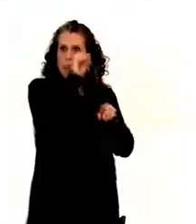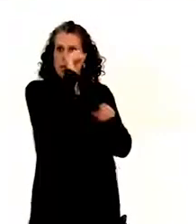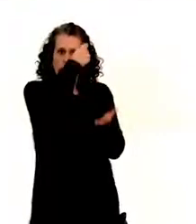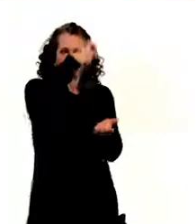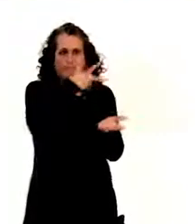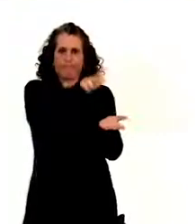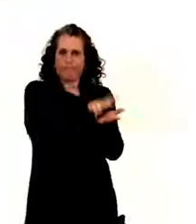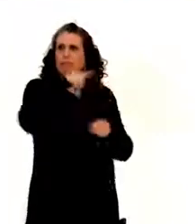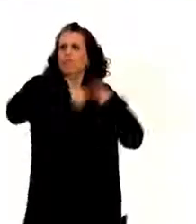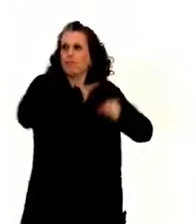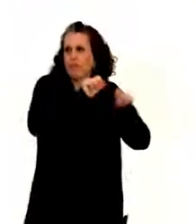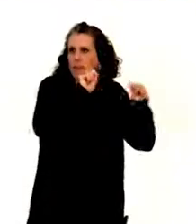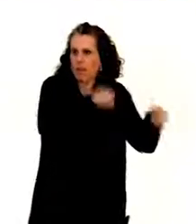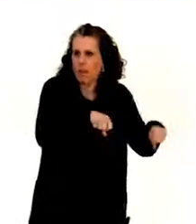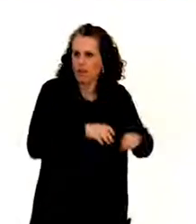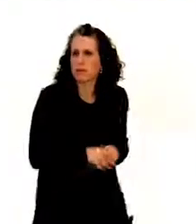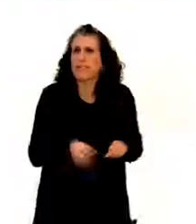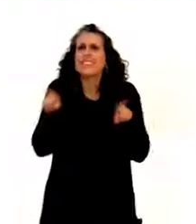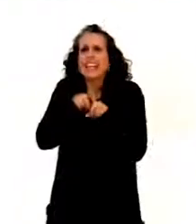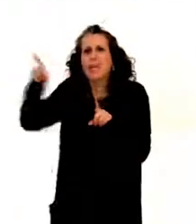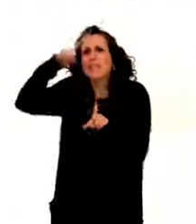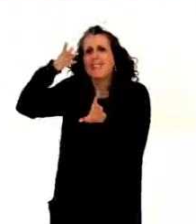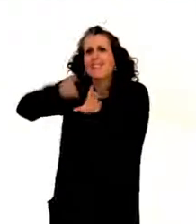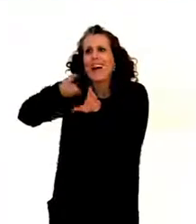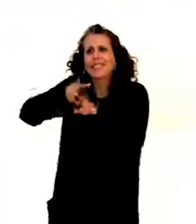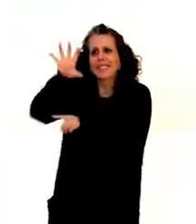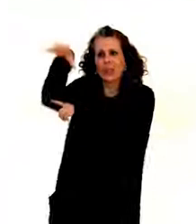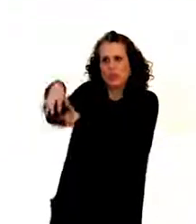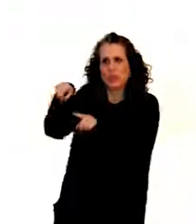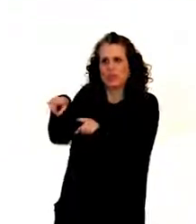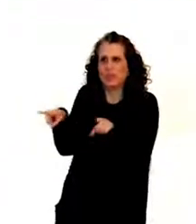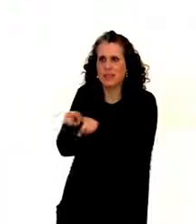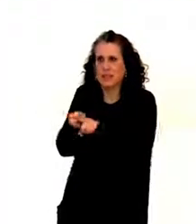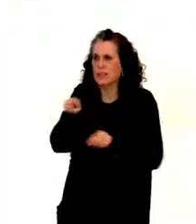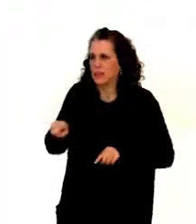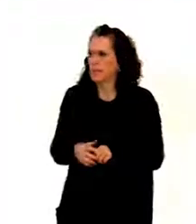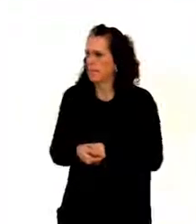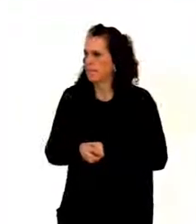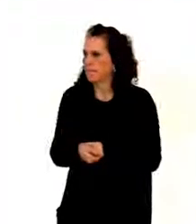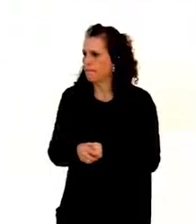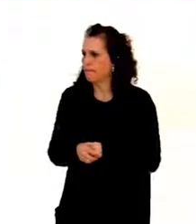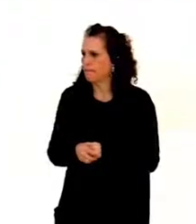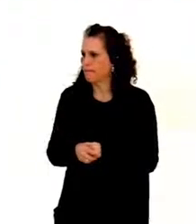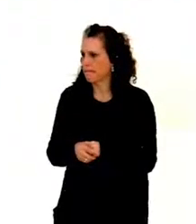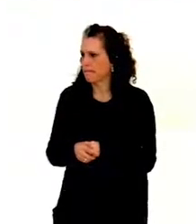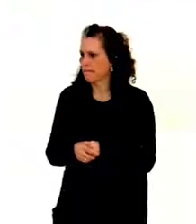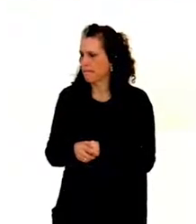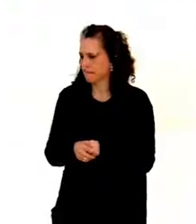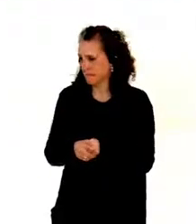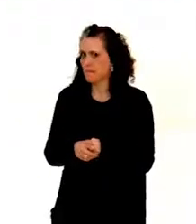persons in special psychiatric institutions in net cage beds. That is definitely a form of torture.